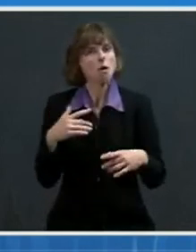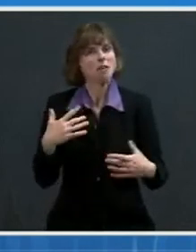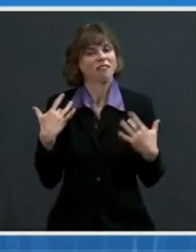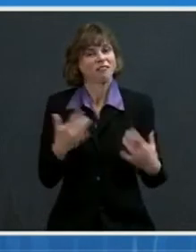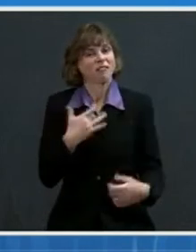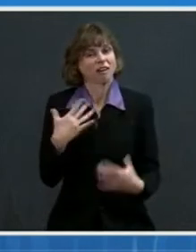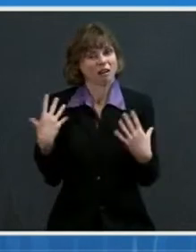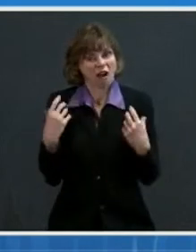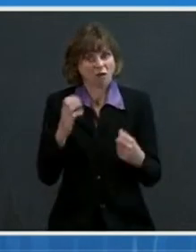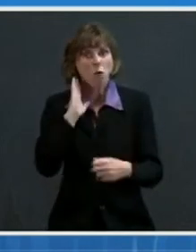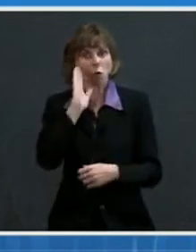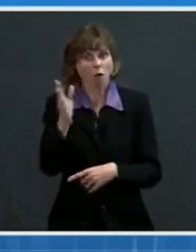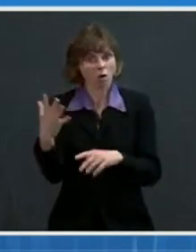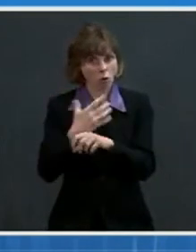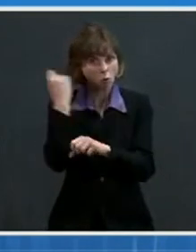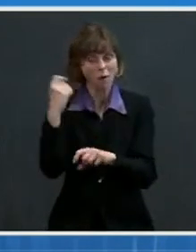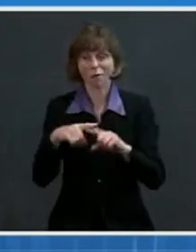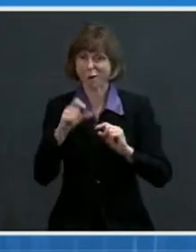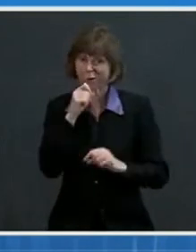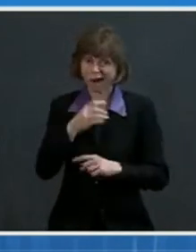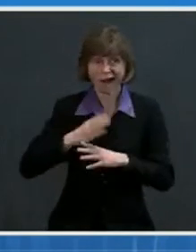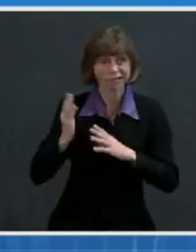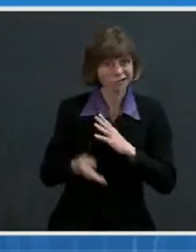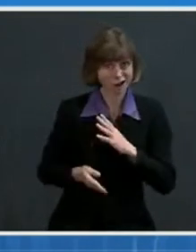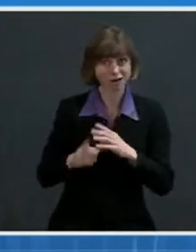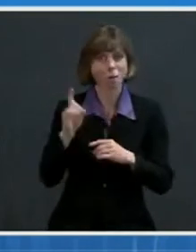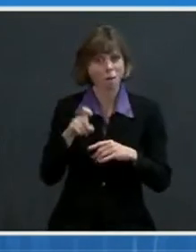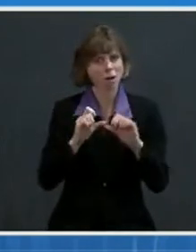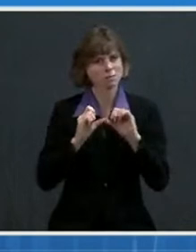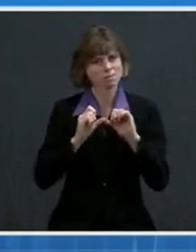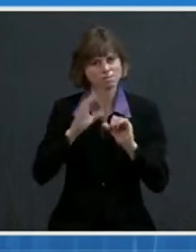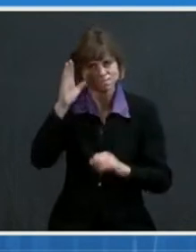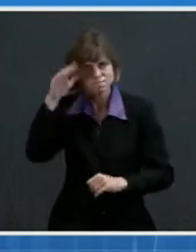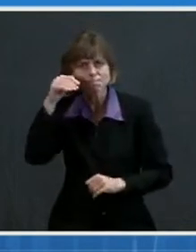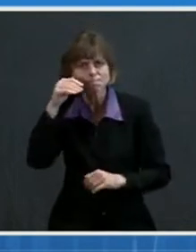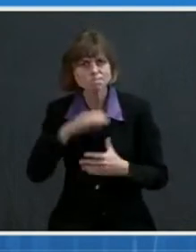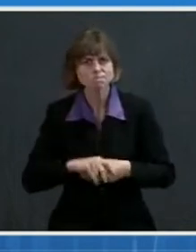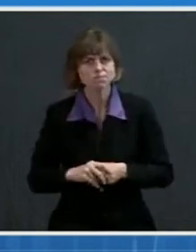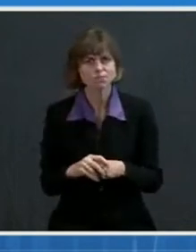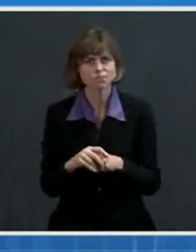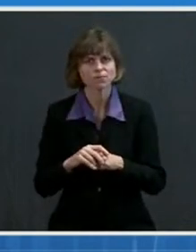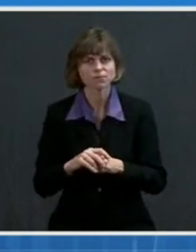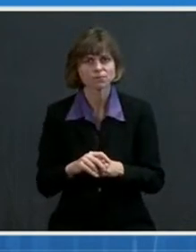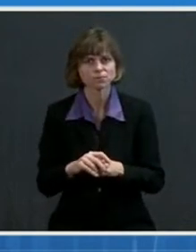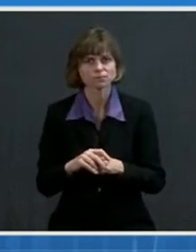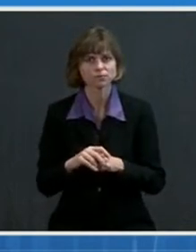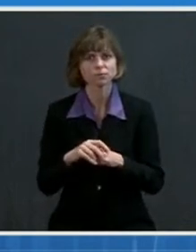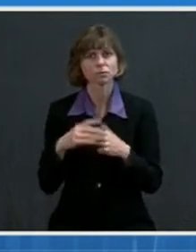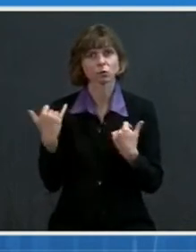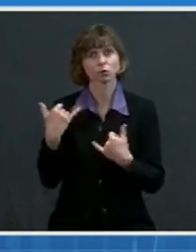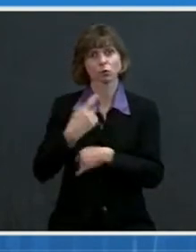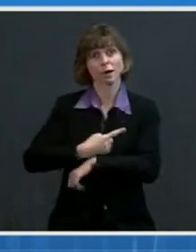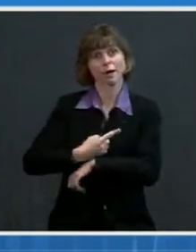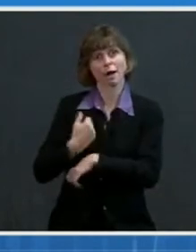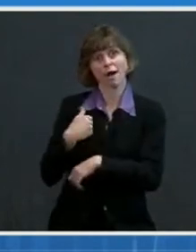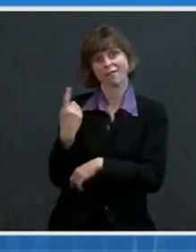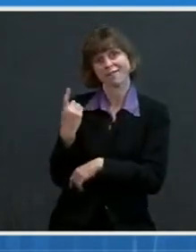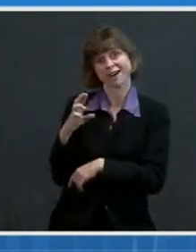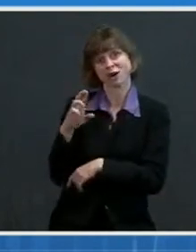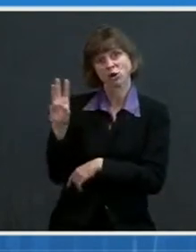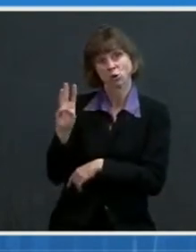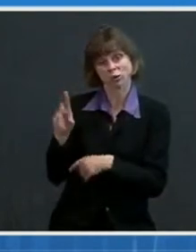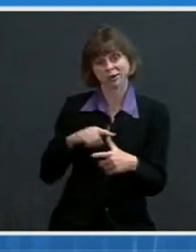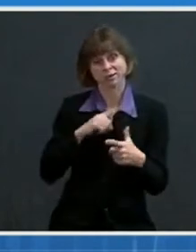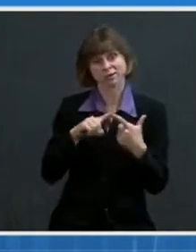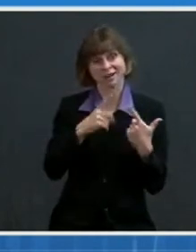keep up the pace of progress and remain vigilant. Joining me today is Dr. Walensky, Dr. Fauci, and Dr. Nunez